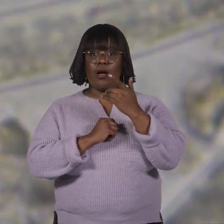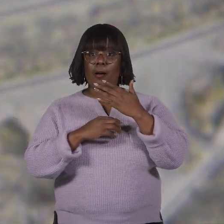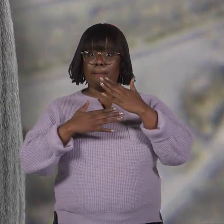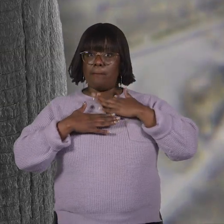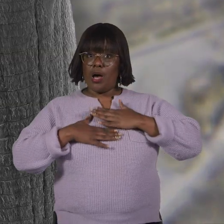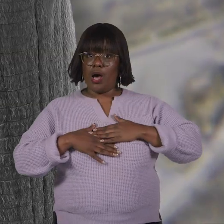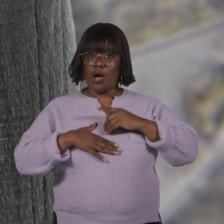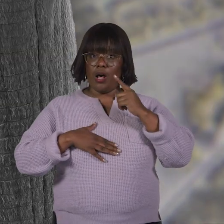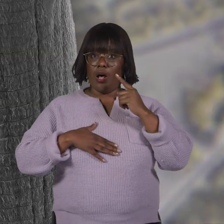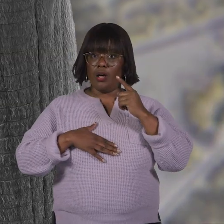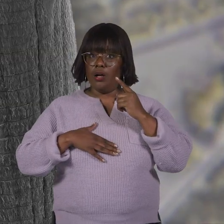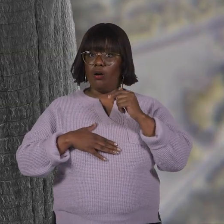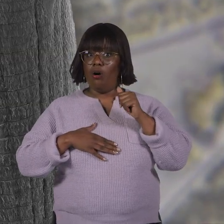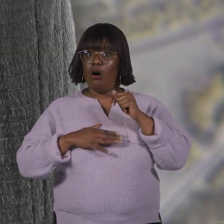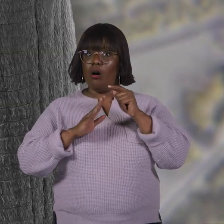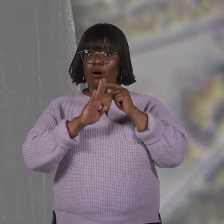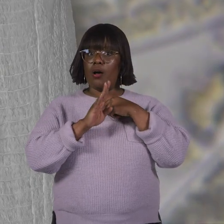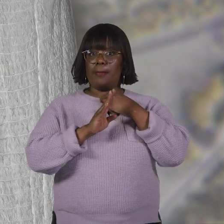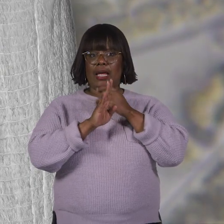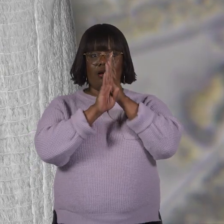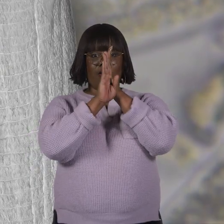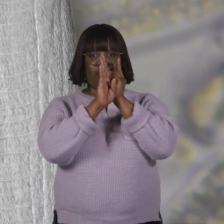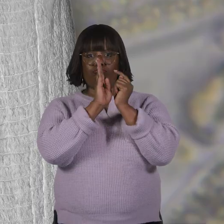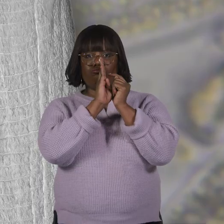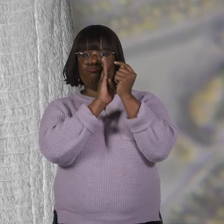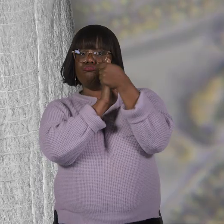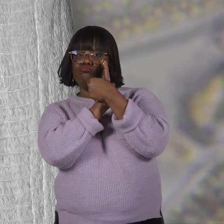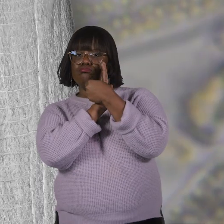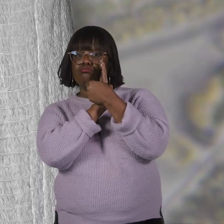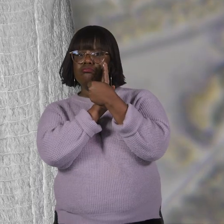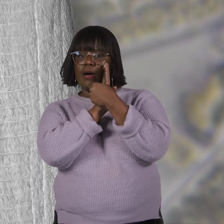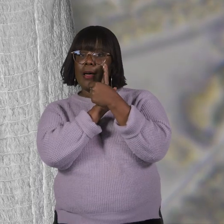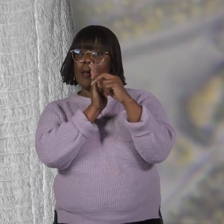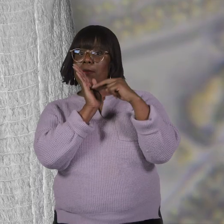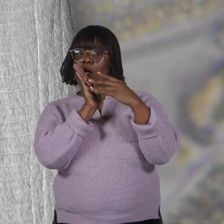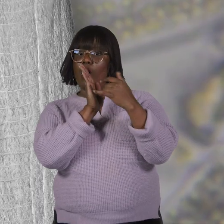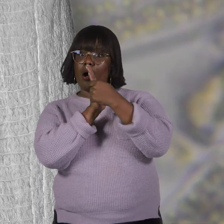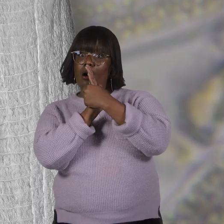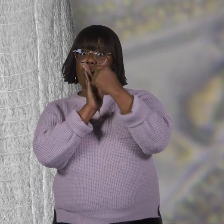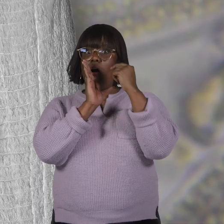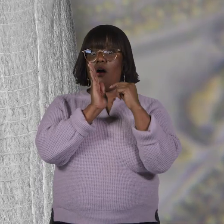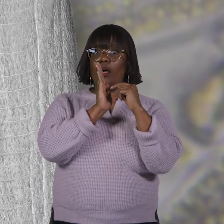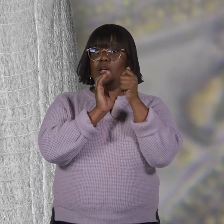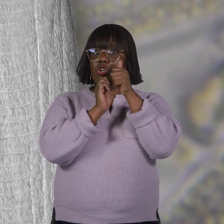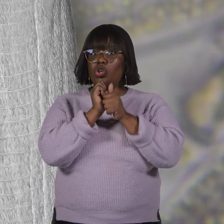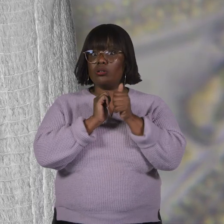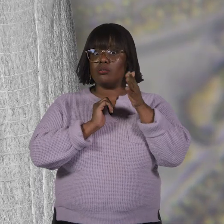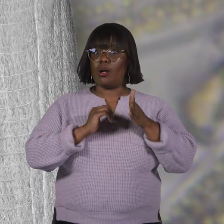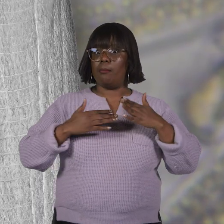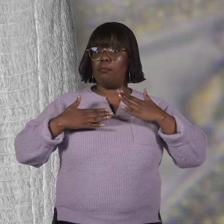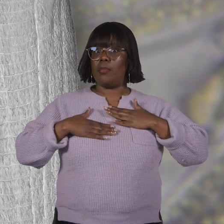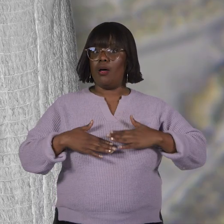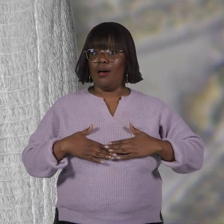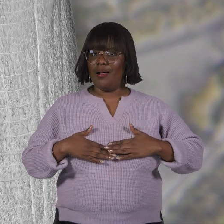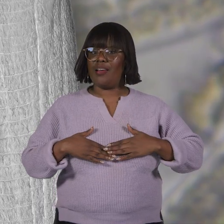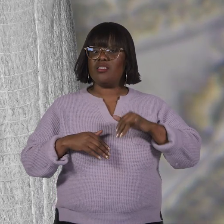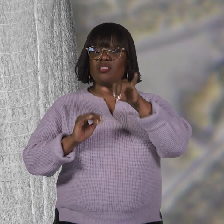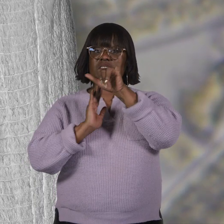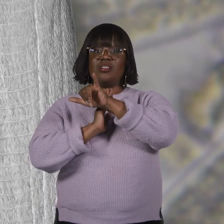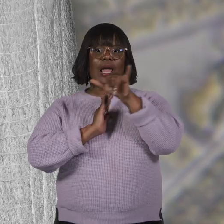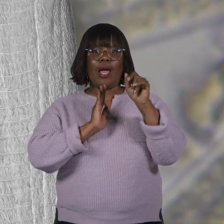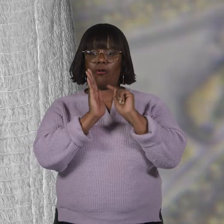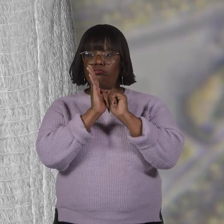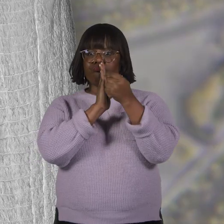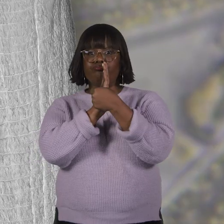The rest of the body, on the other hand, has bilateral symmetry, which means that each side of the body are